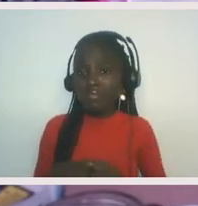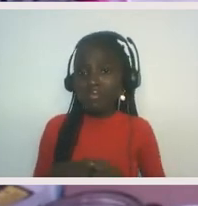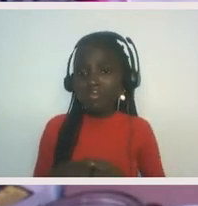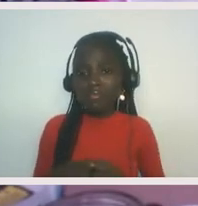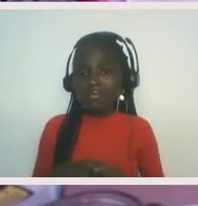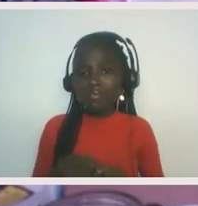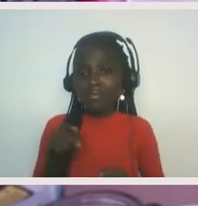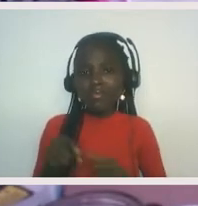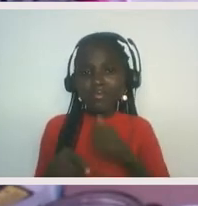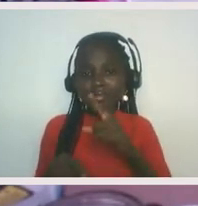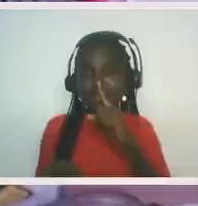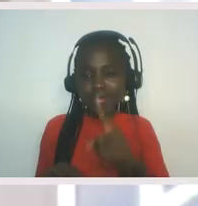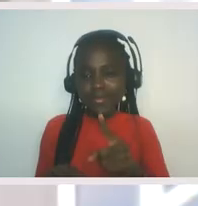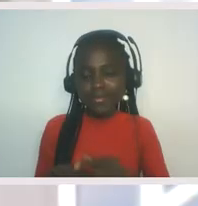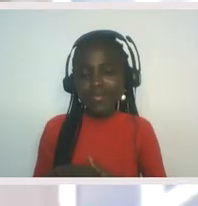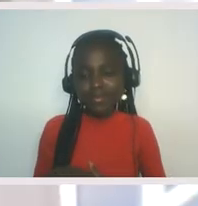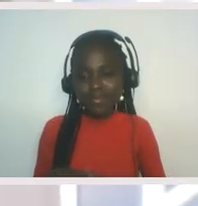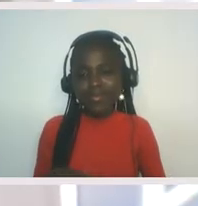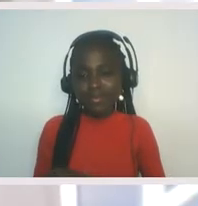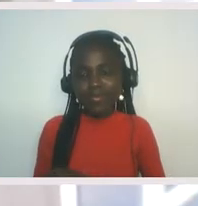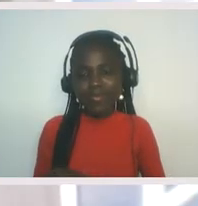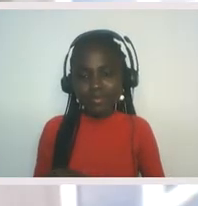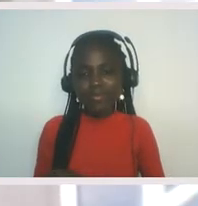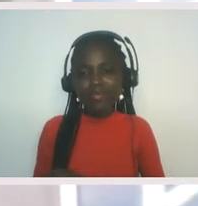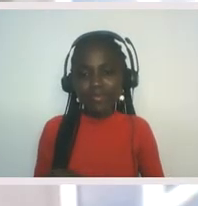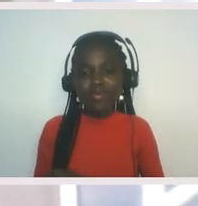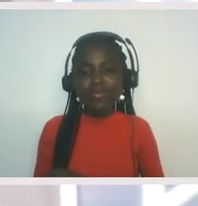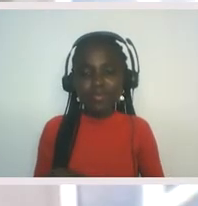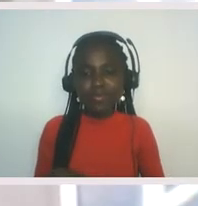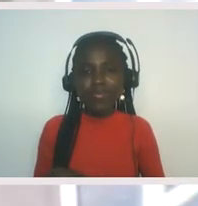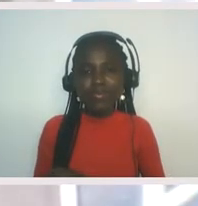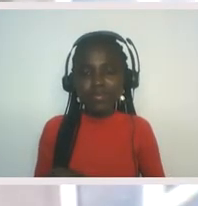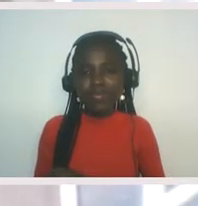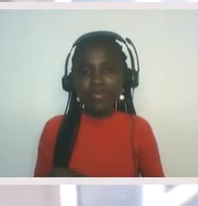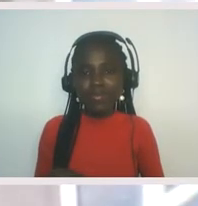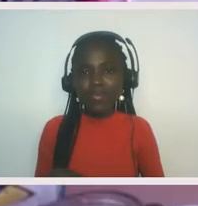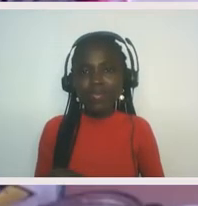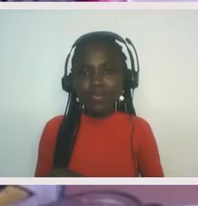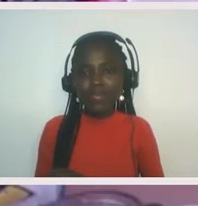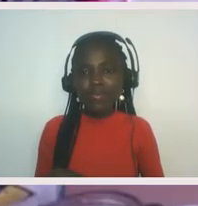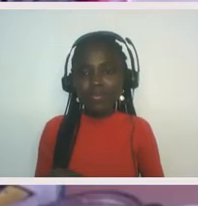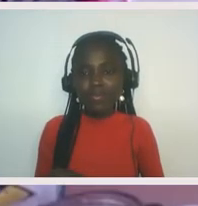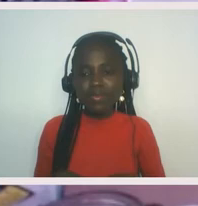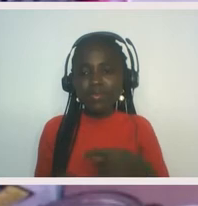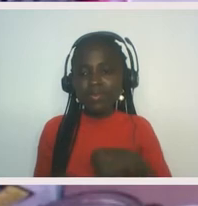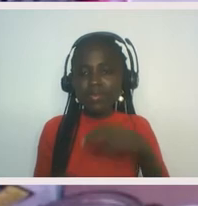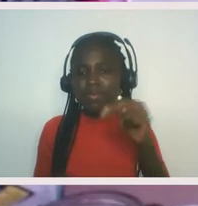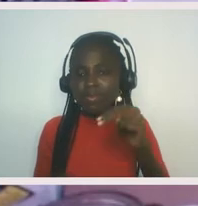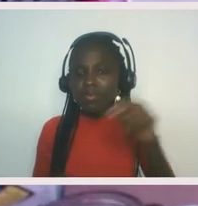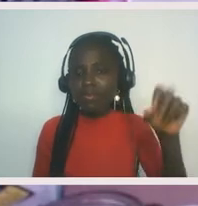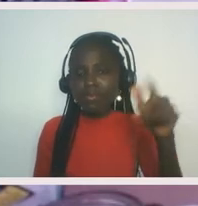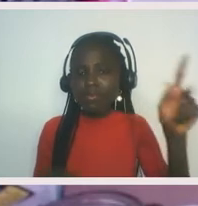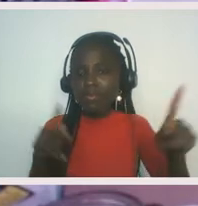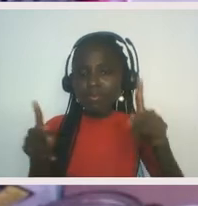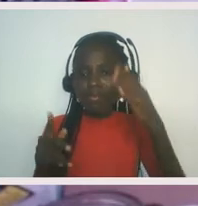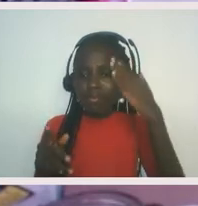were not real. And I needed other people to know that I needed other